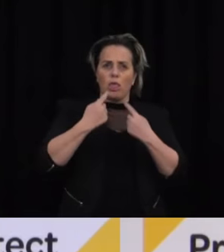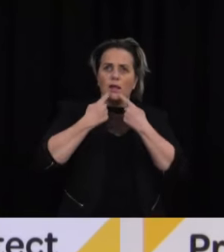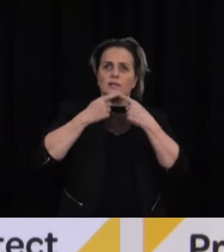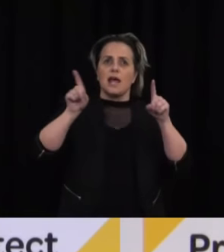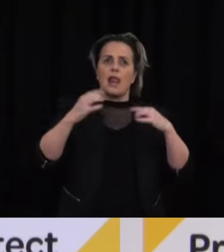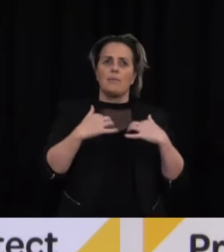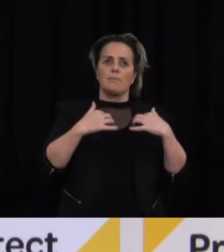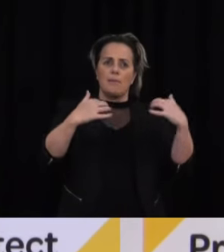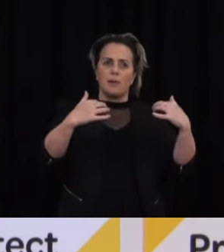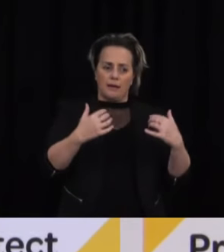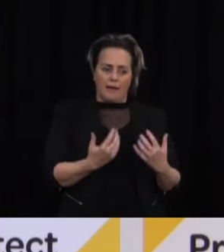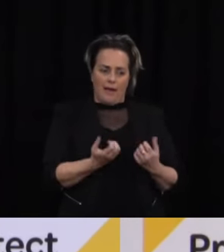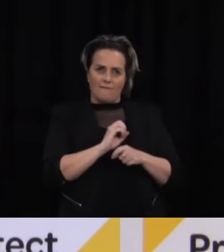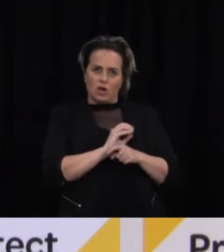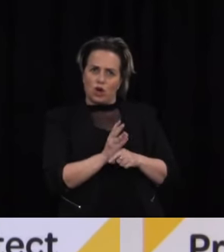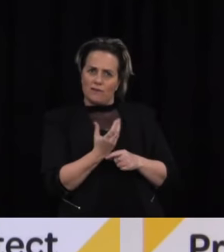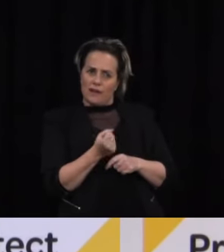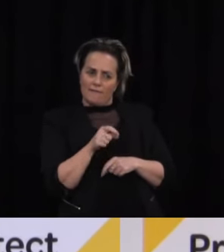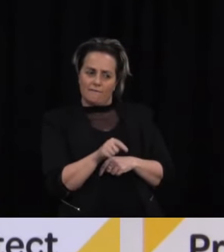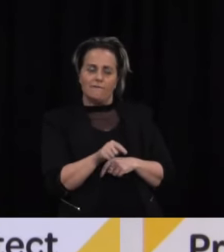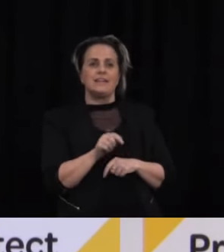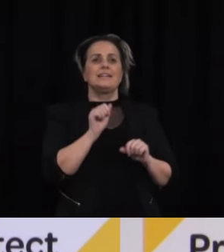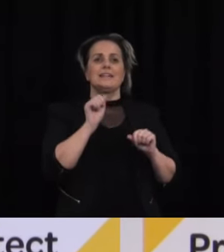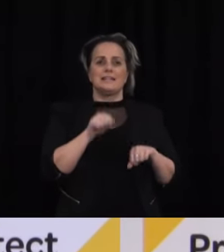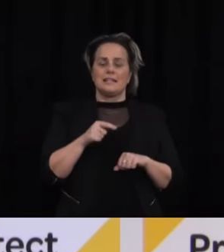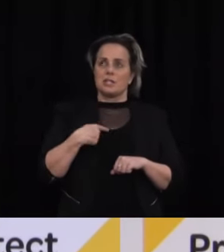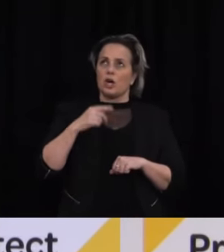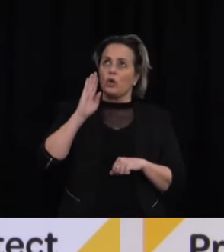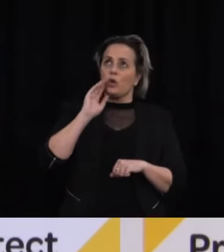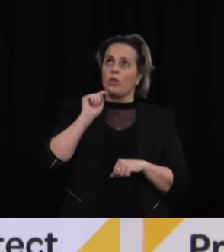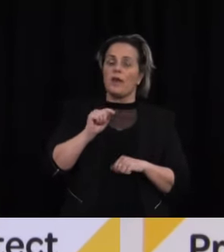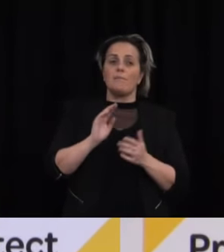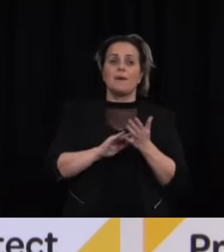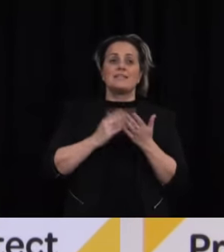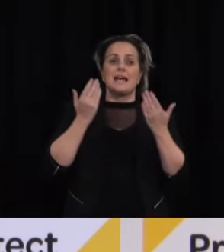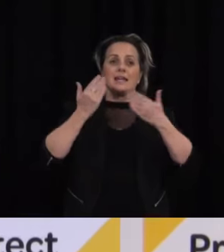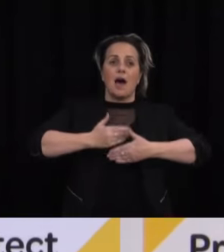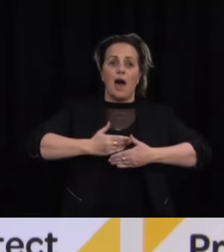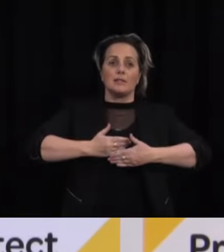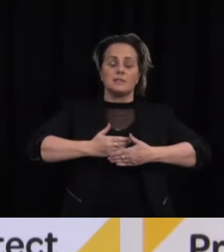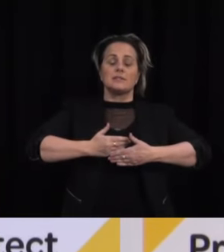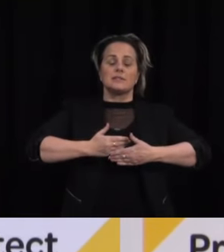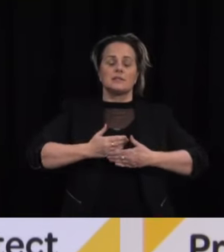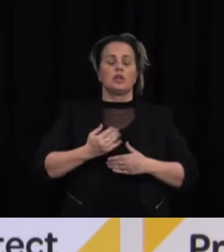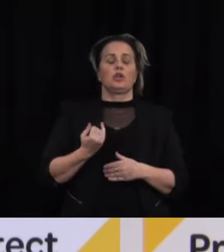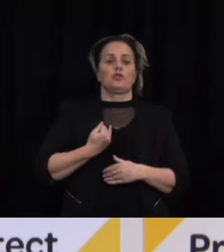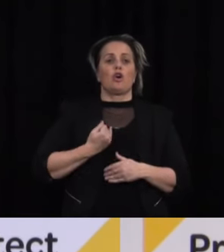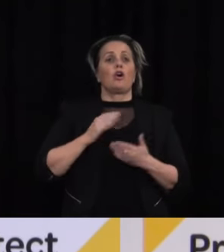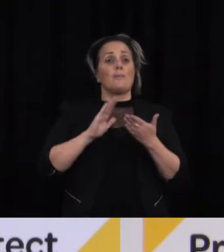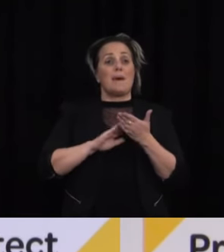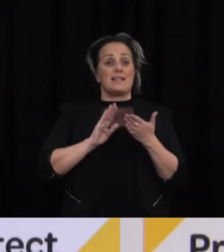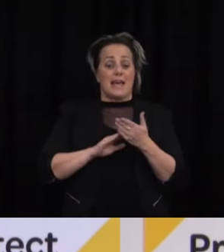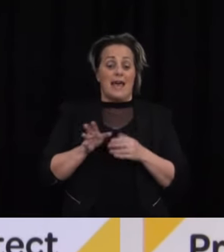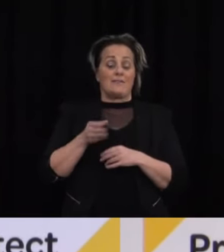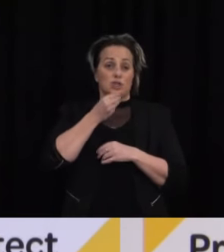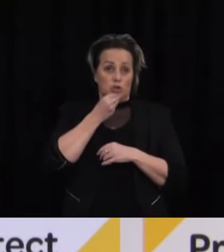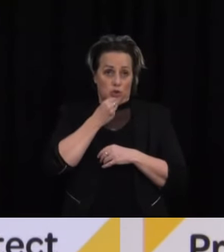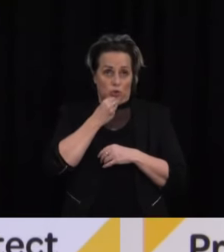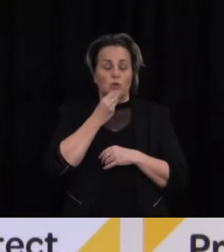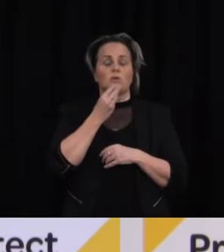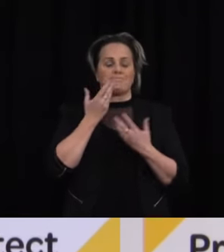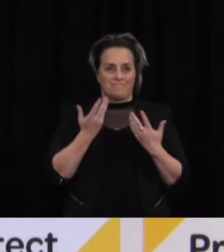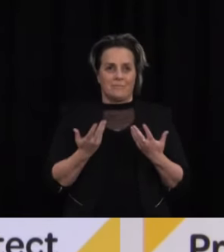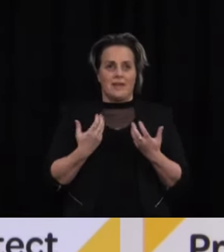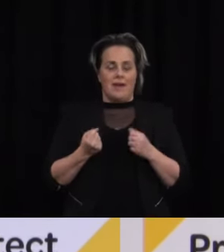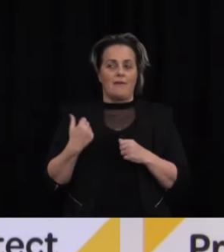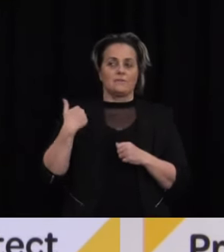Yes, that result came through late on Monday night, late on Monday and our usual protocol with a positive wastewater